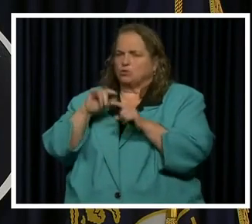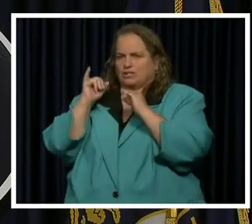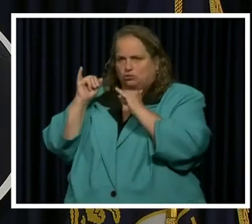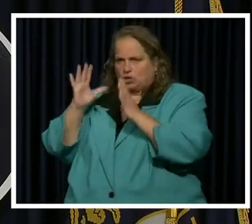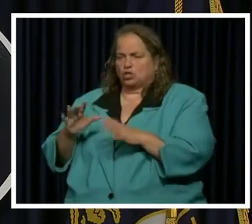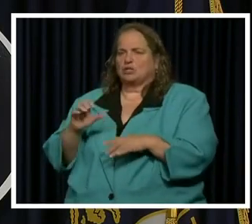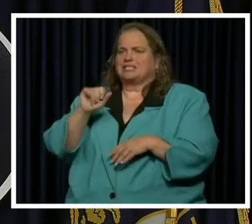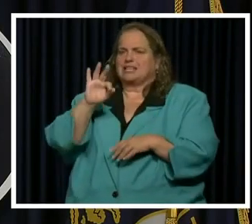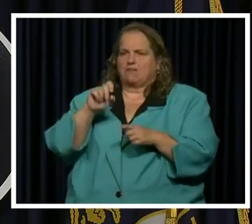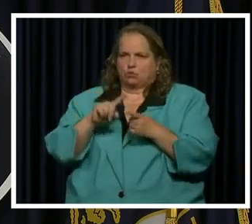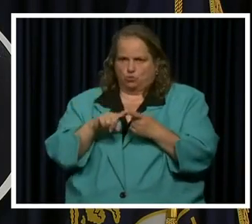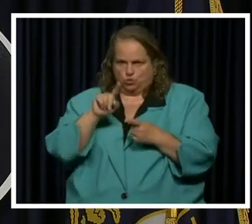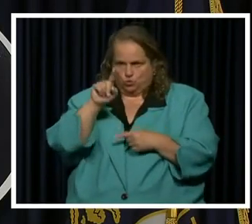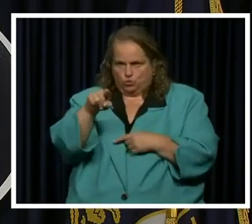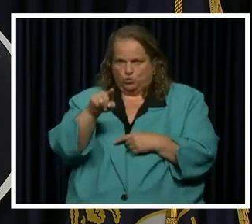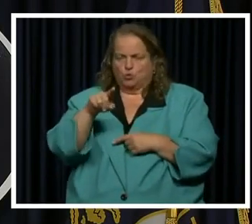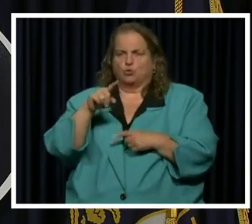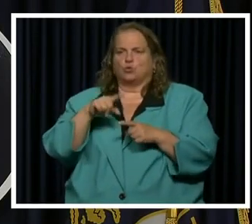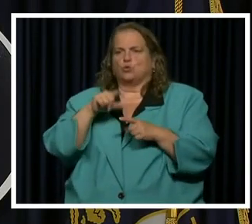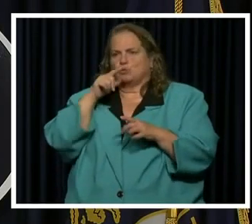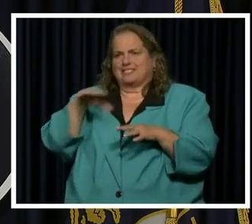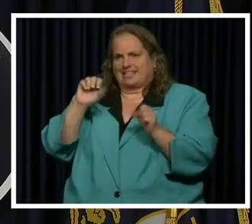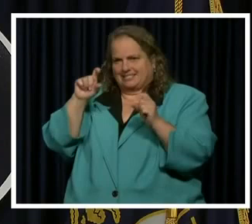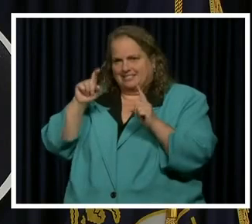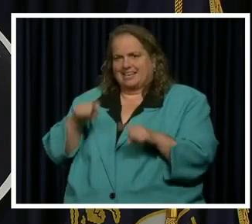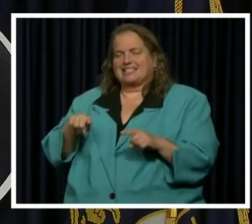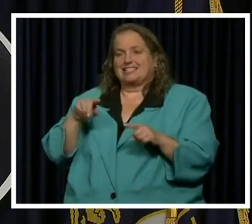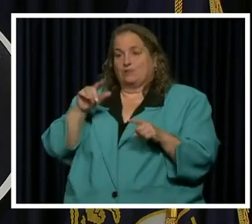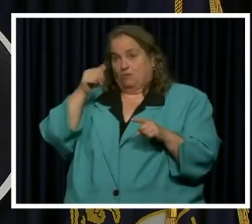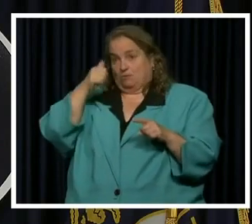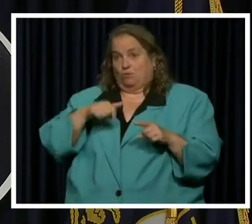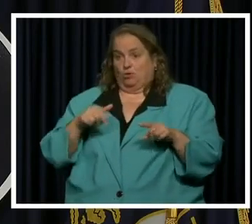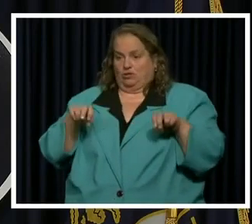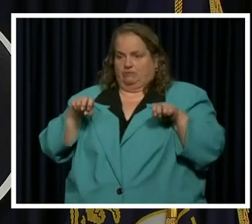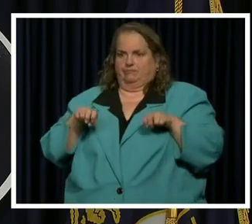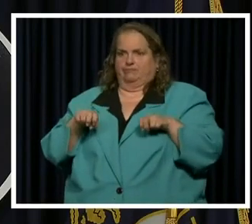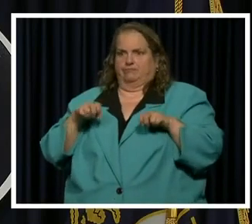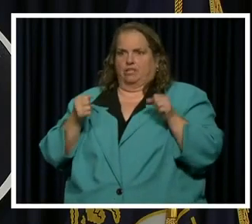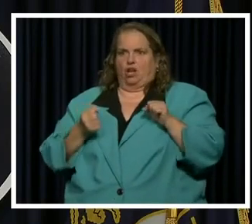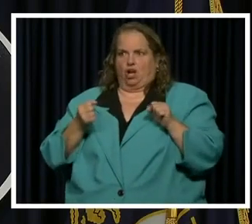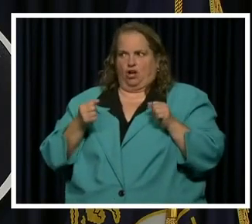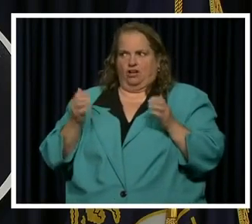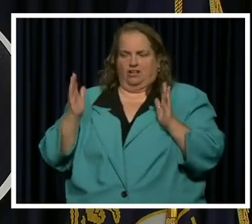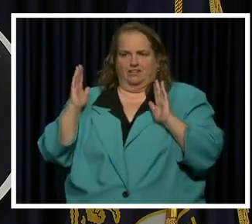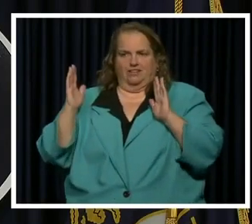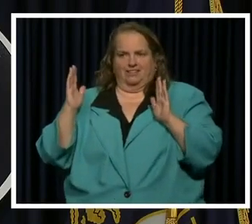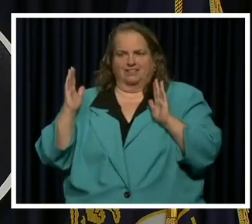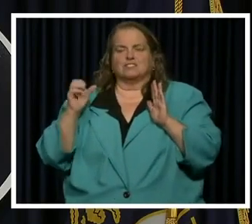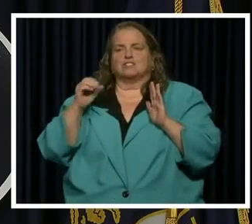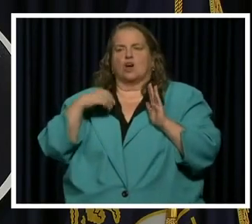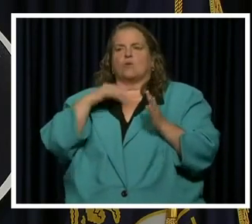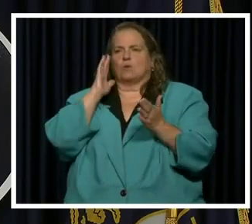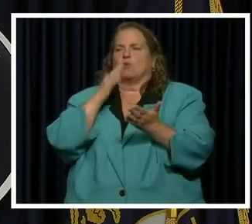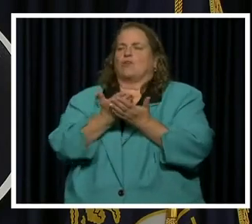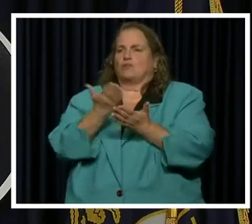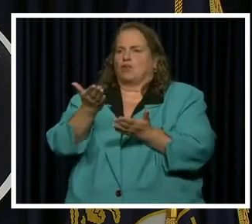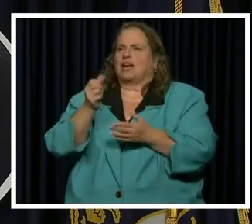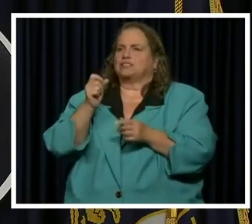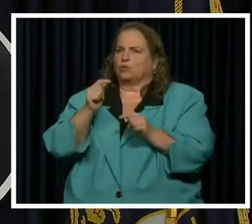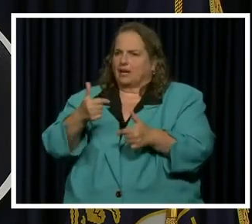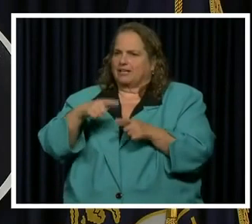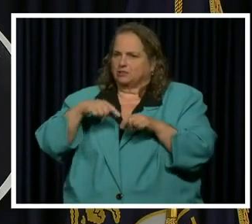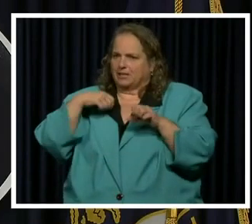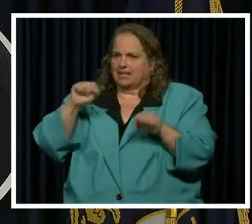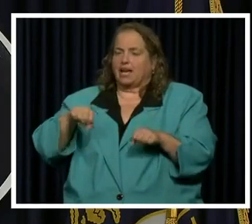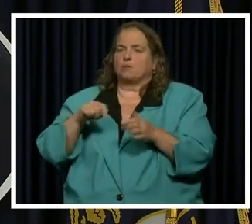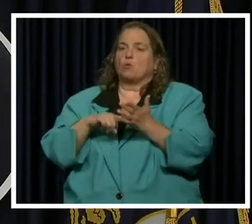It's got to be safe to you. It is an enclosed space. Uh, so we will get there as quickly as we can. I want you to get your